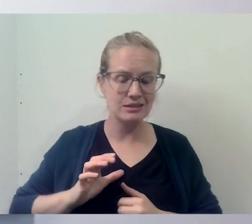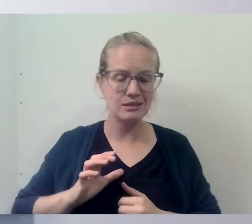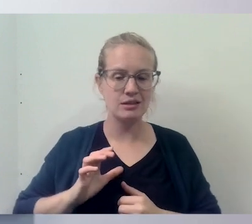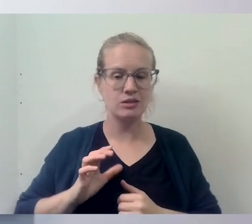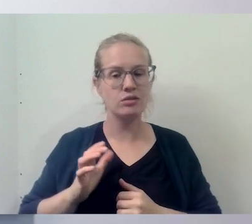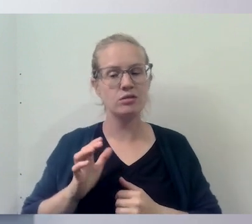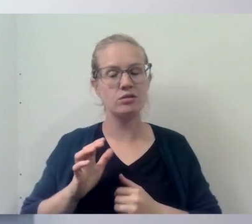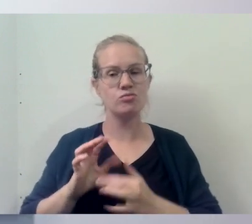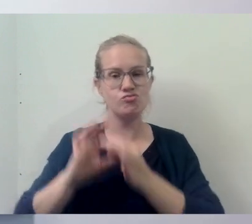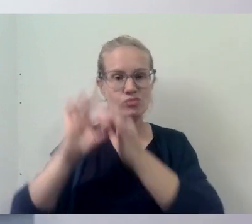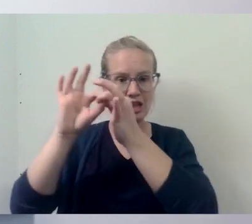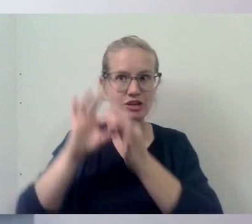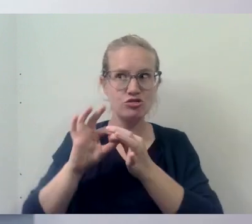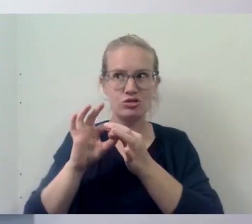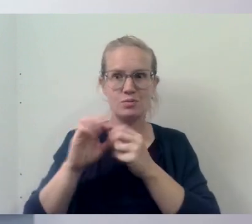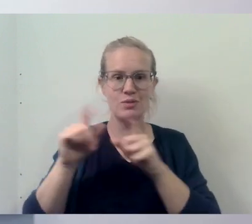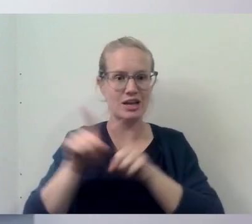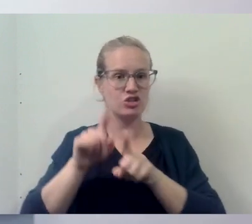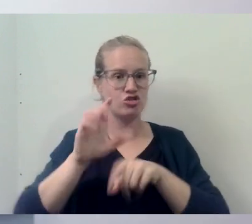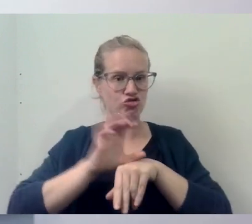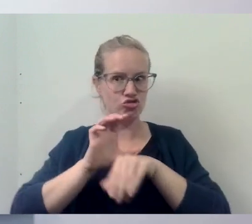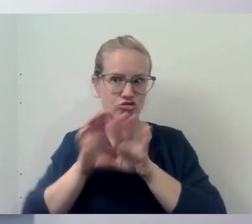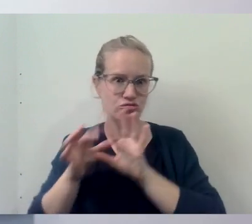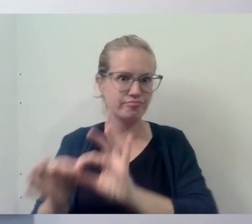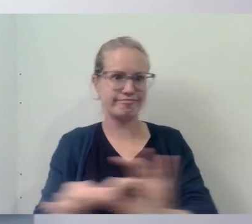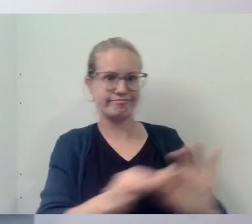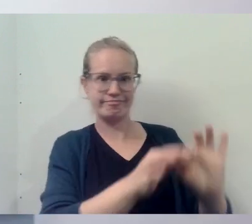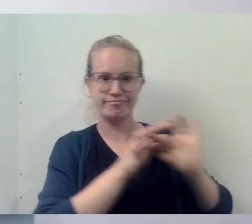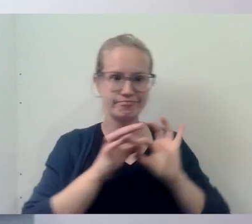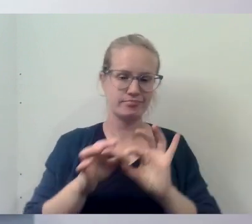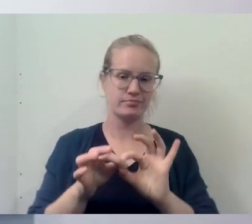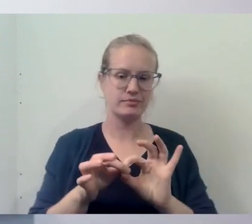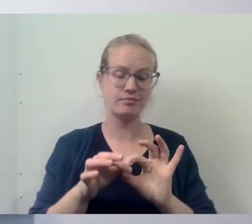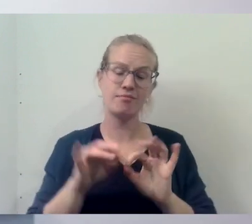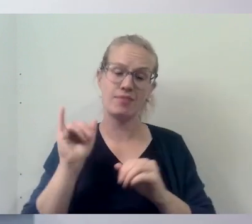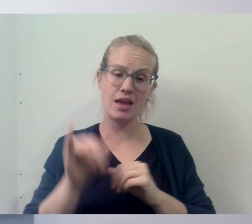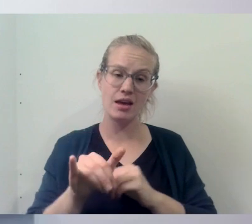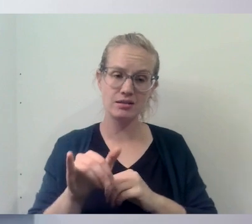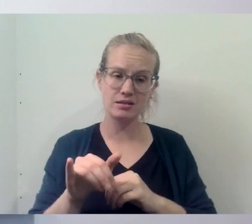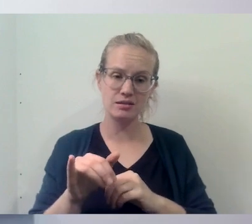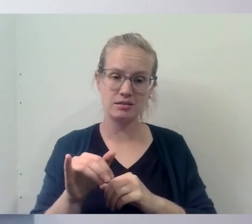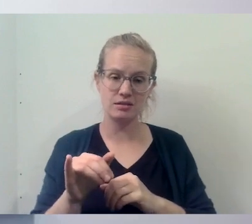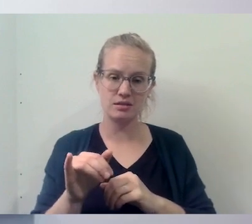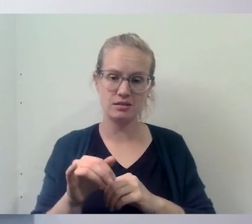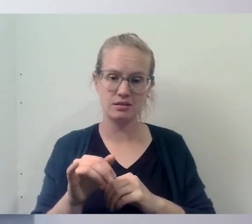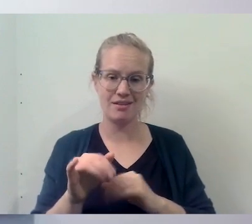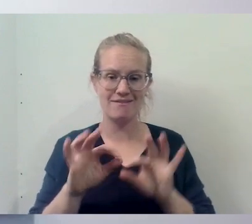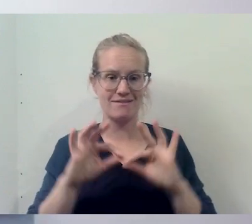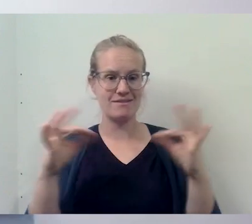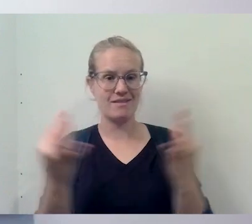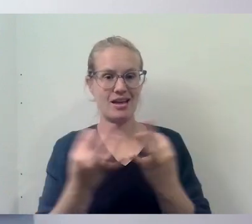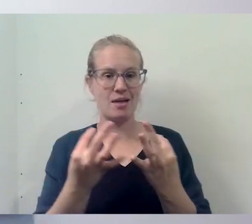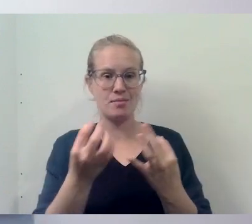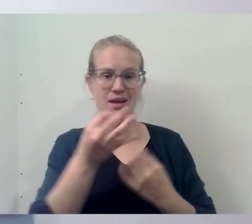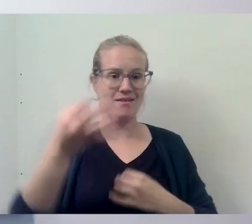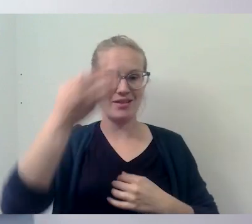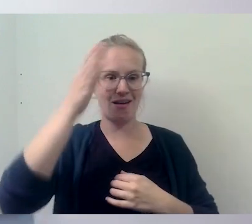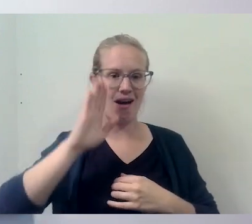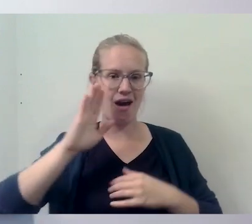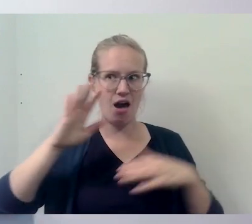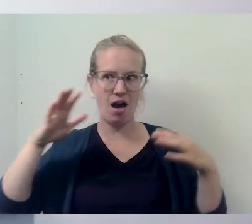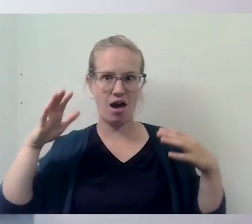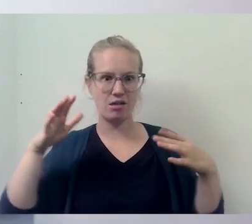as church, right? Uh, so that's also, so as the family of God. So,